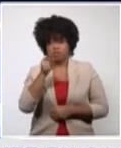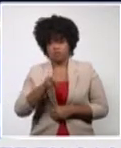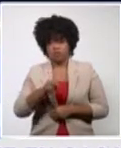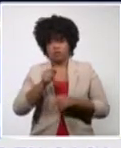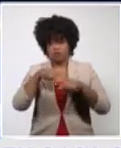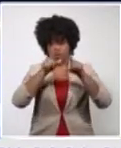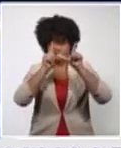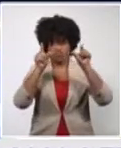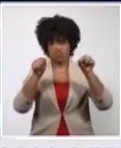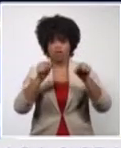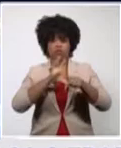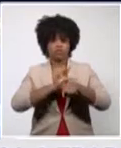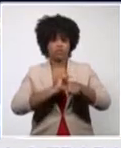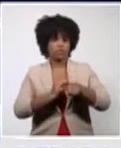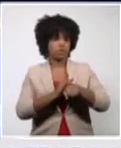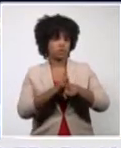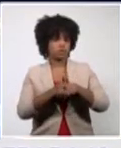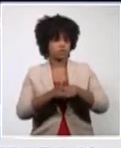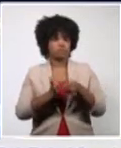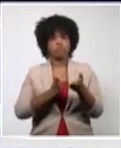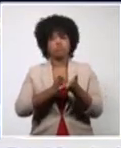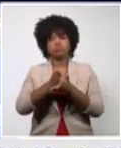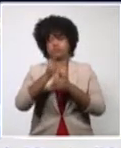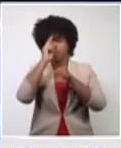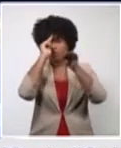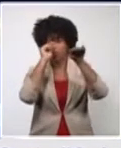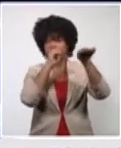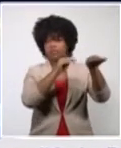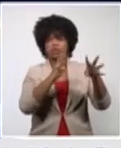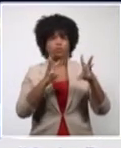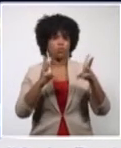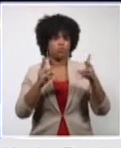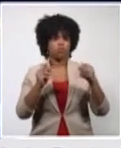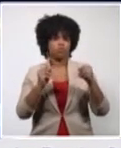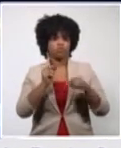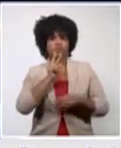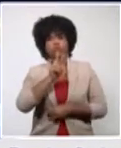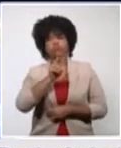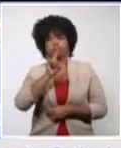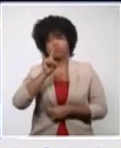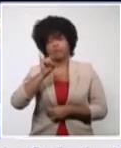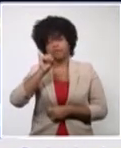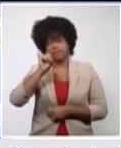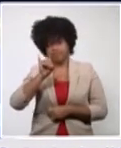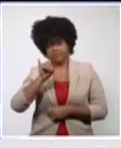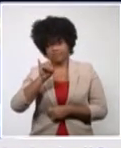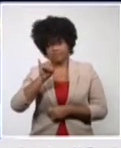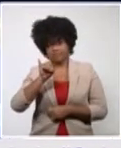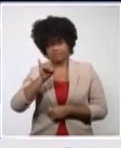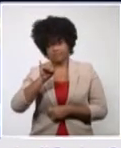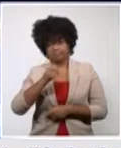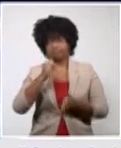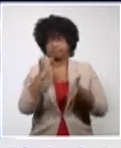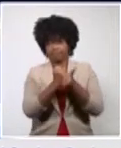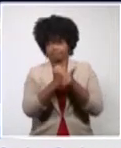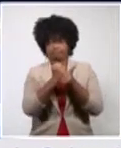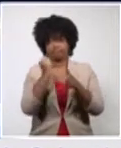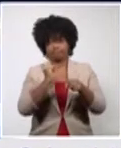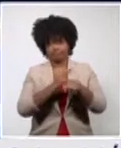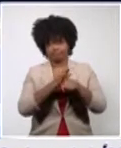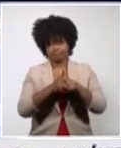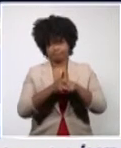diagnosed in Cuba, 296 remain admitted in our hospitals.